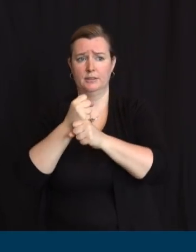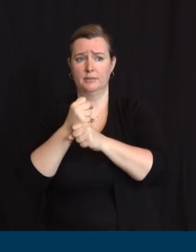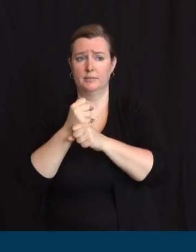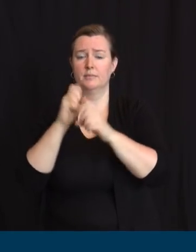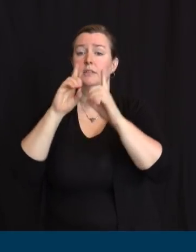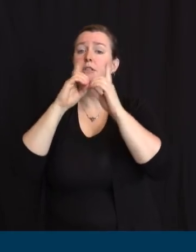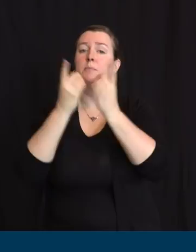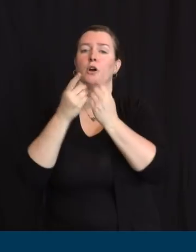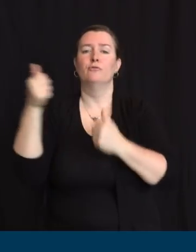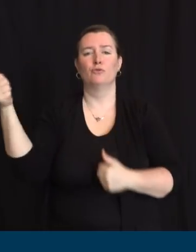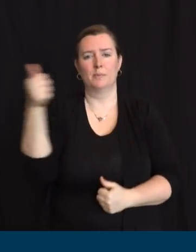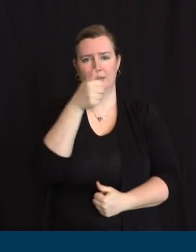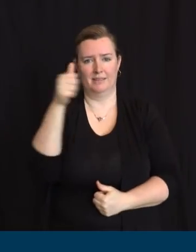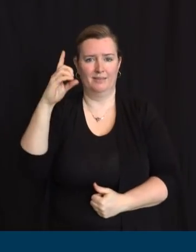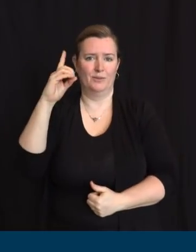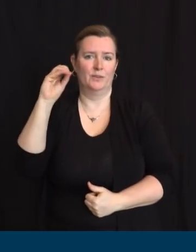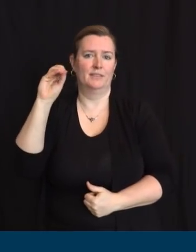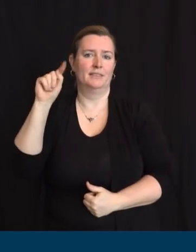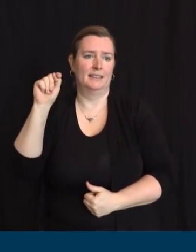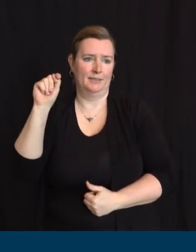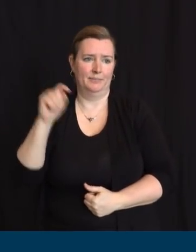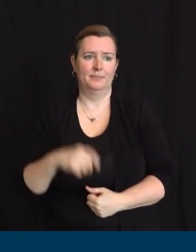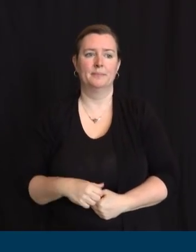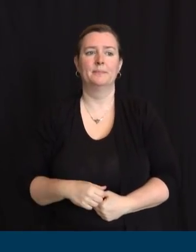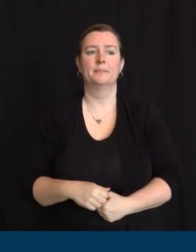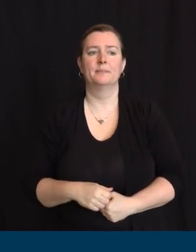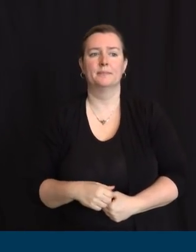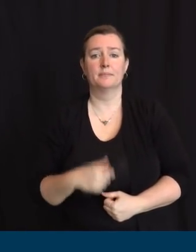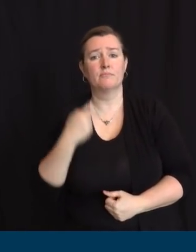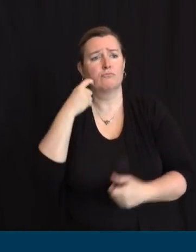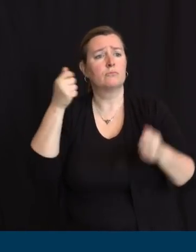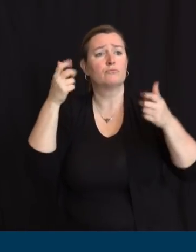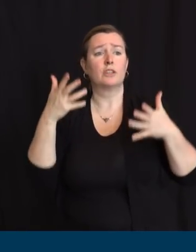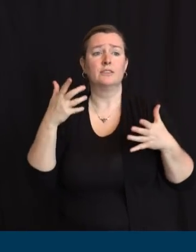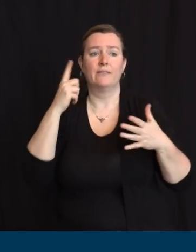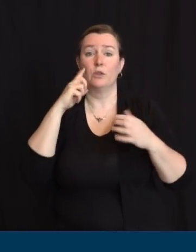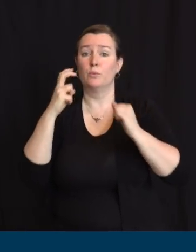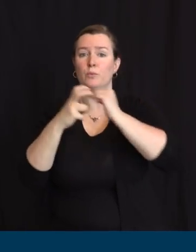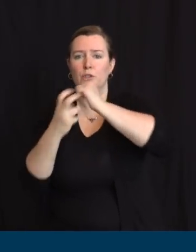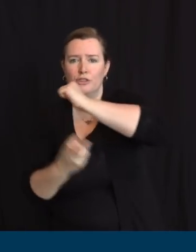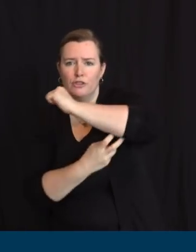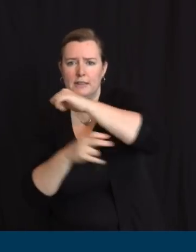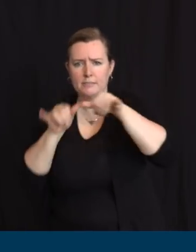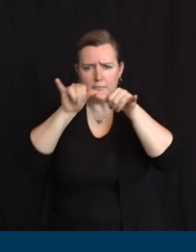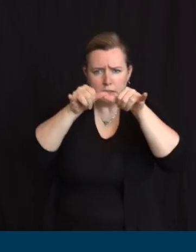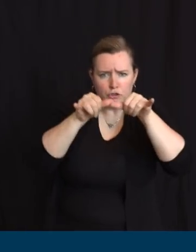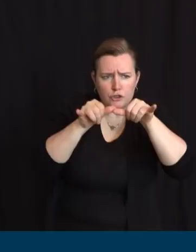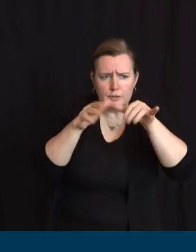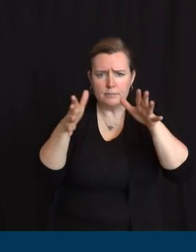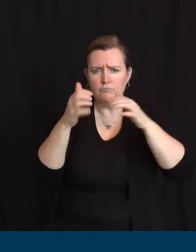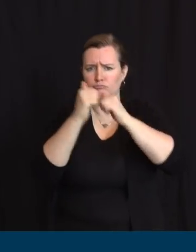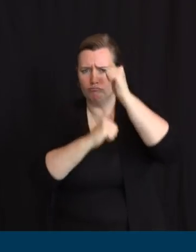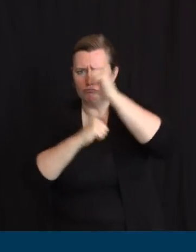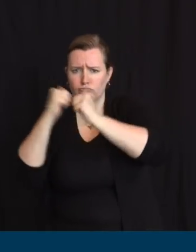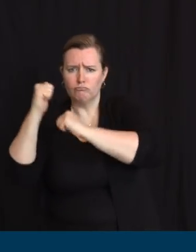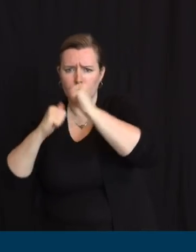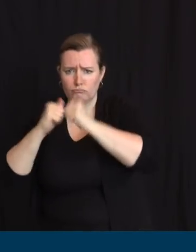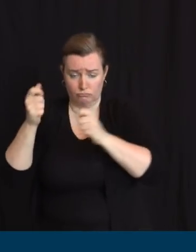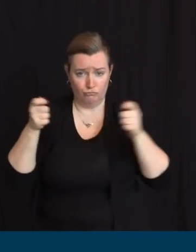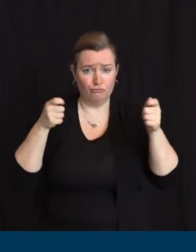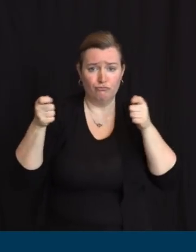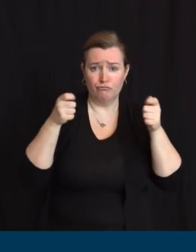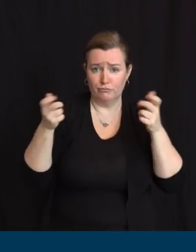the Director of Bridge Engineering and Infrastructure Management. He was working literally right up until recent weeks.